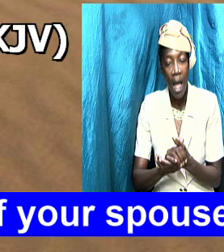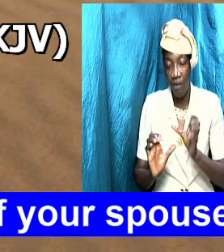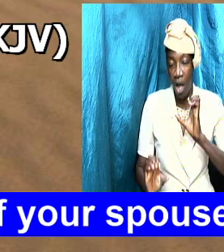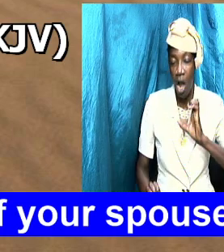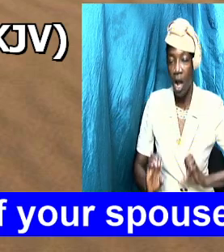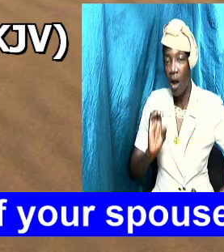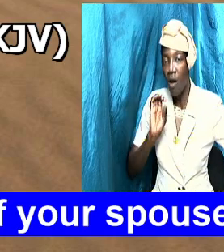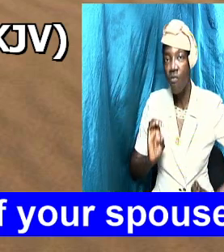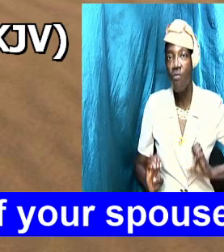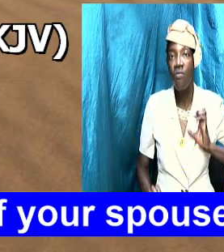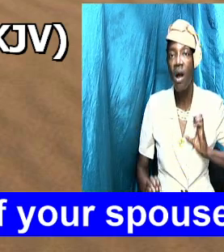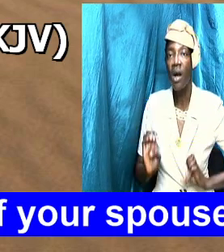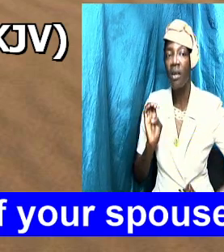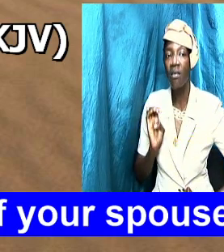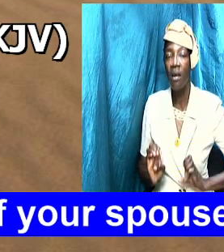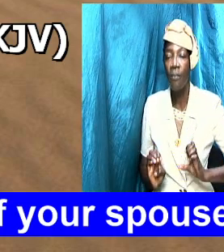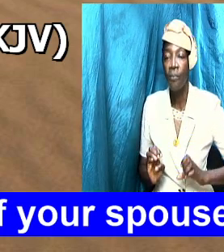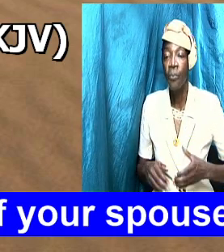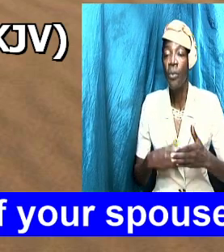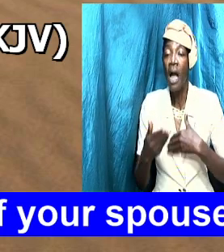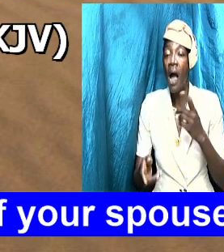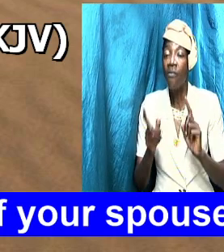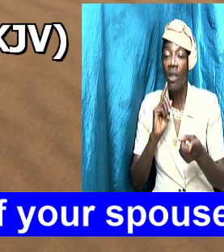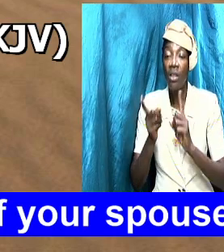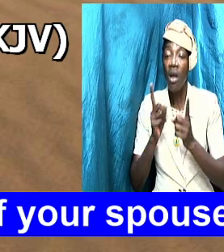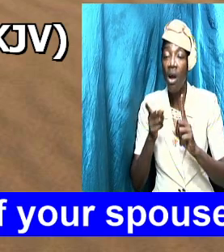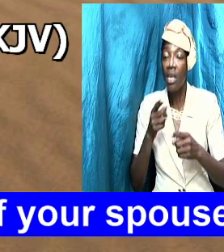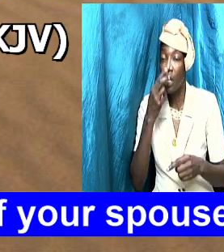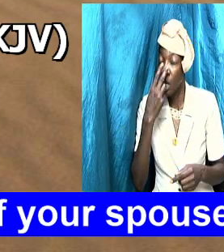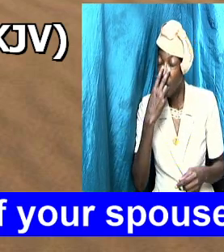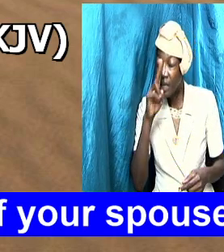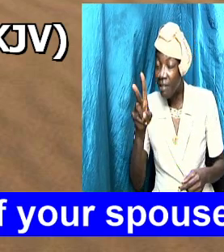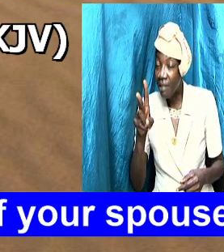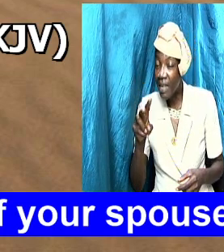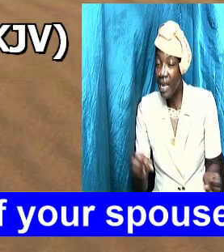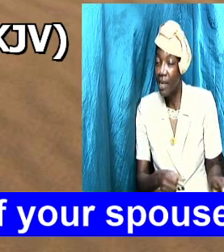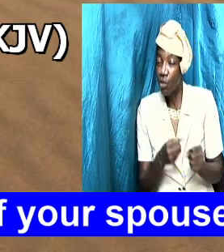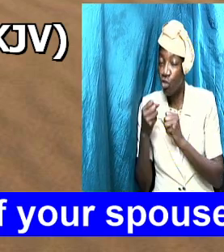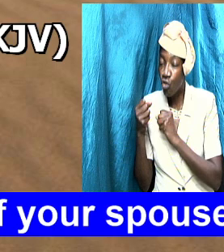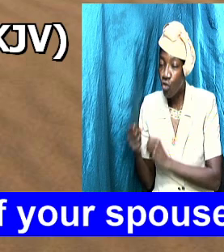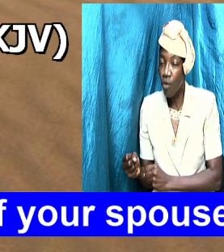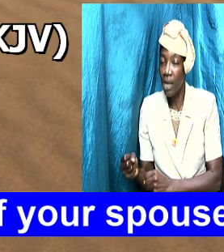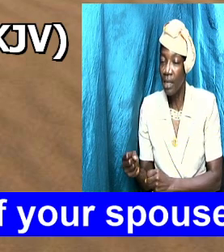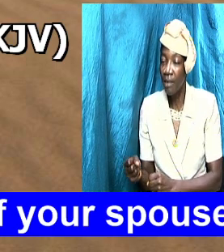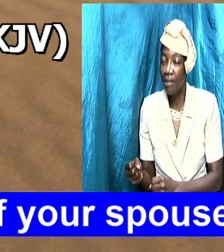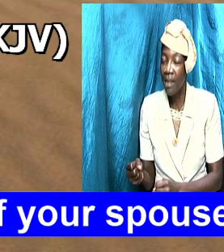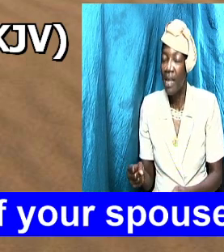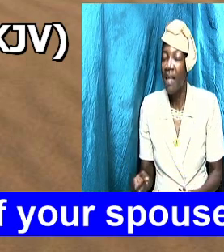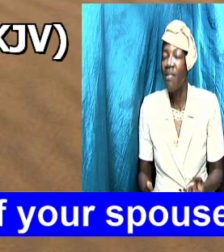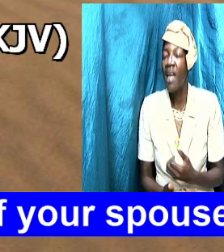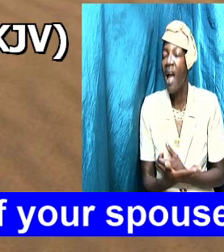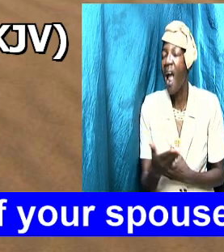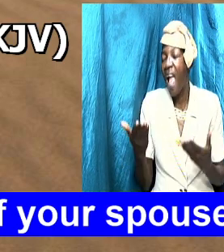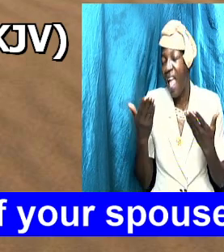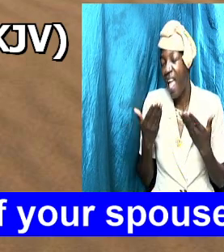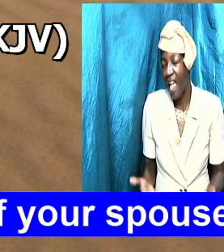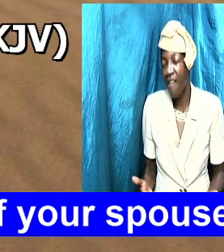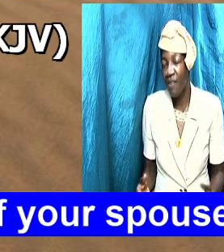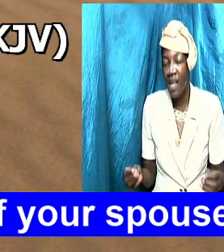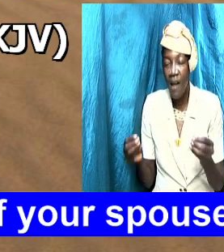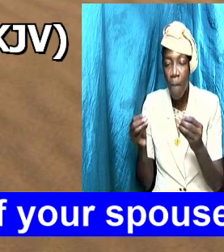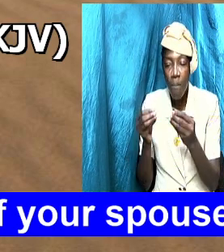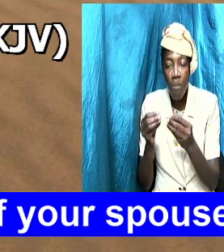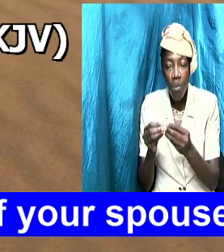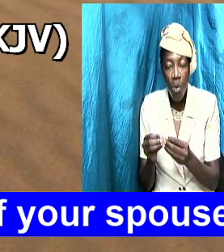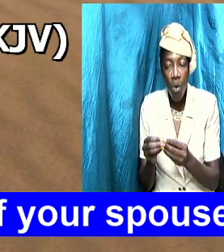and trying certain things other things work you see the strengths the strengths are heavy and there are more but then there are certain